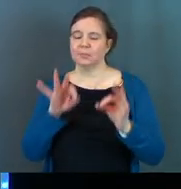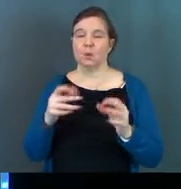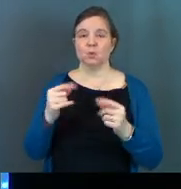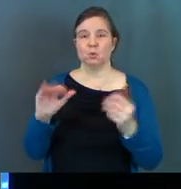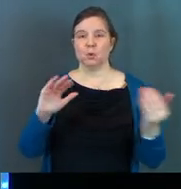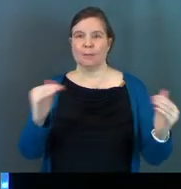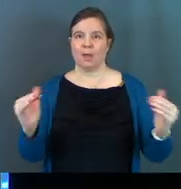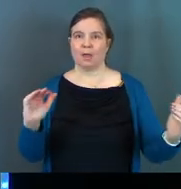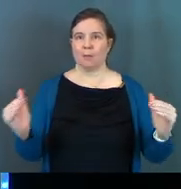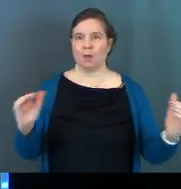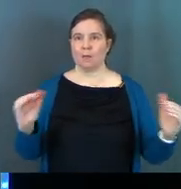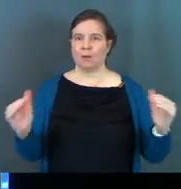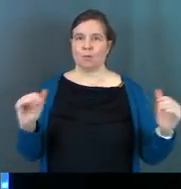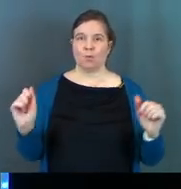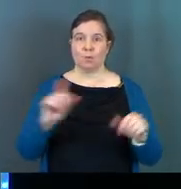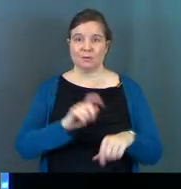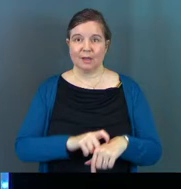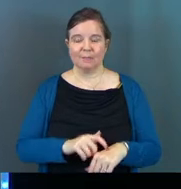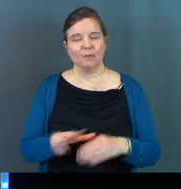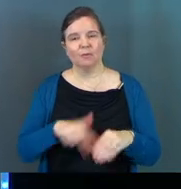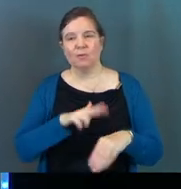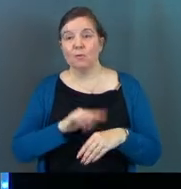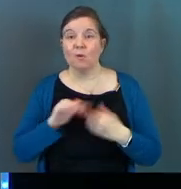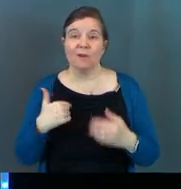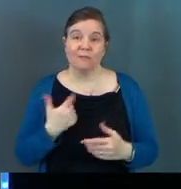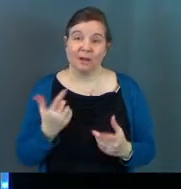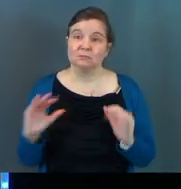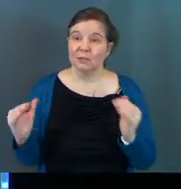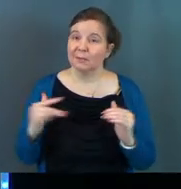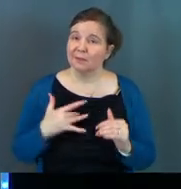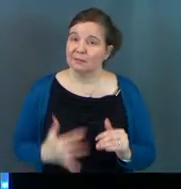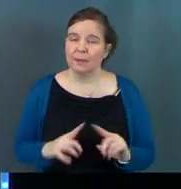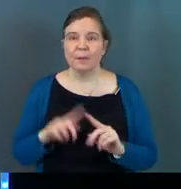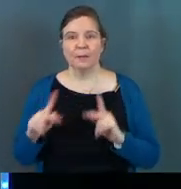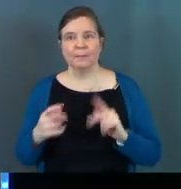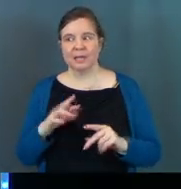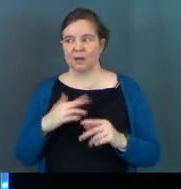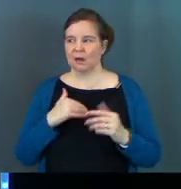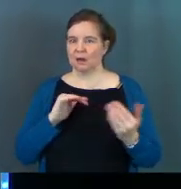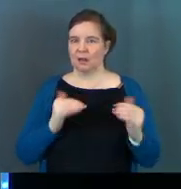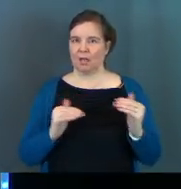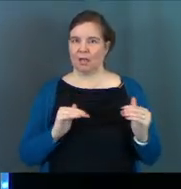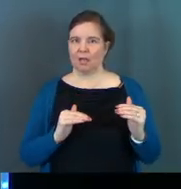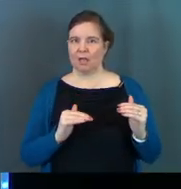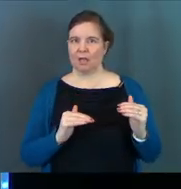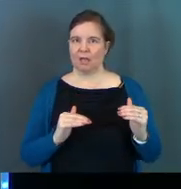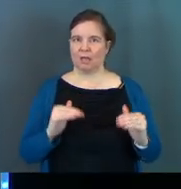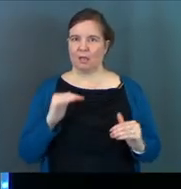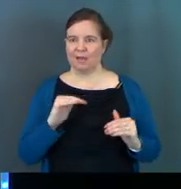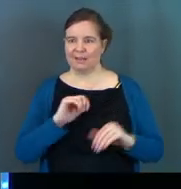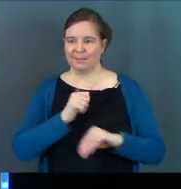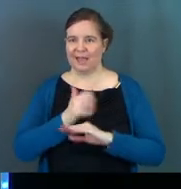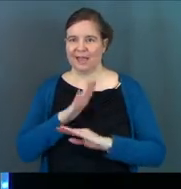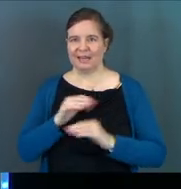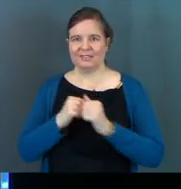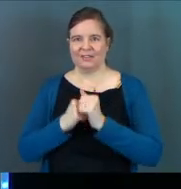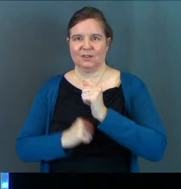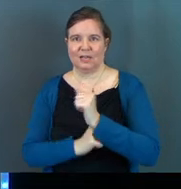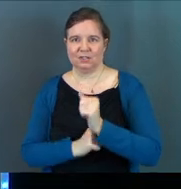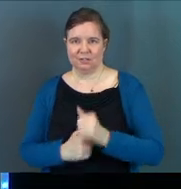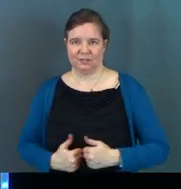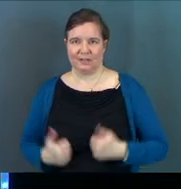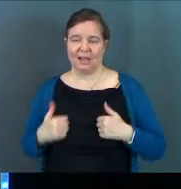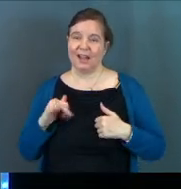And we do comparison all the time. And of course, all of us do comparison. But Peter had made comparison the foundation of his life.